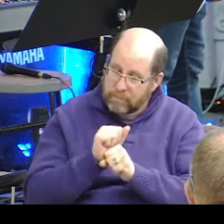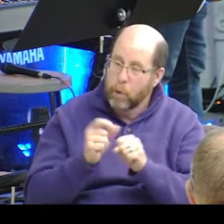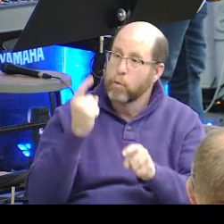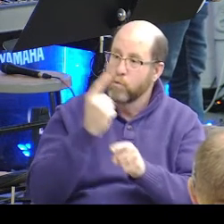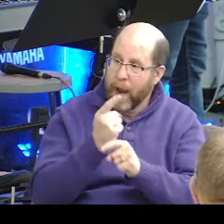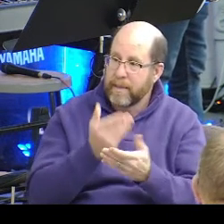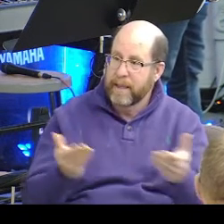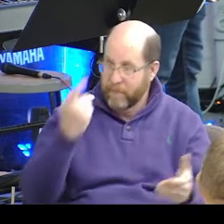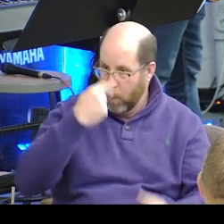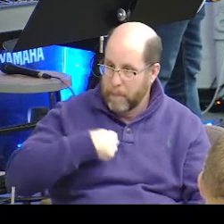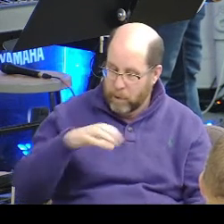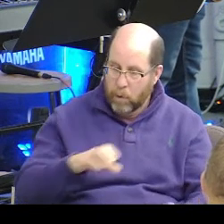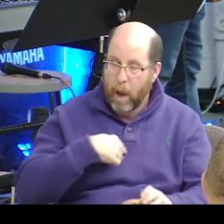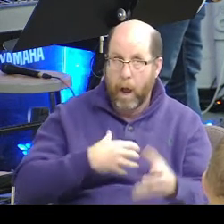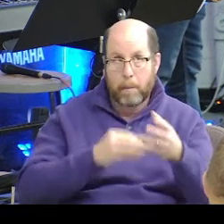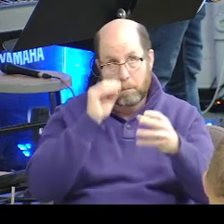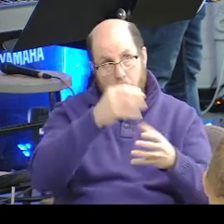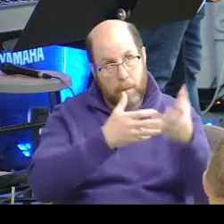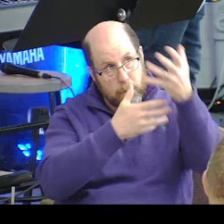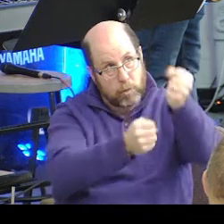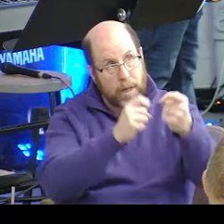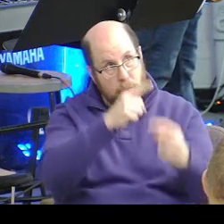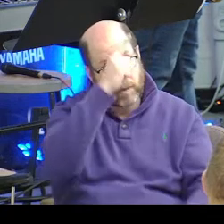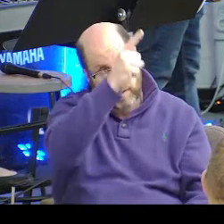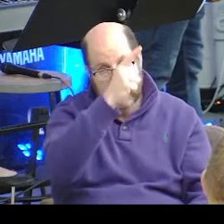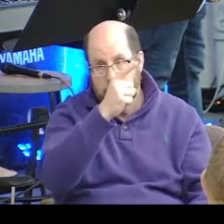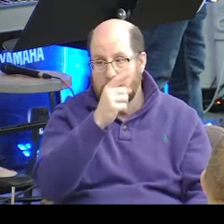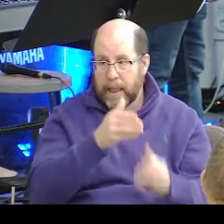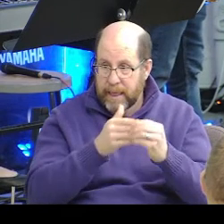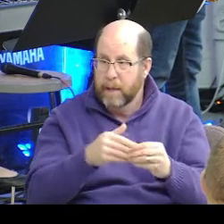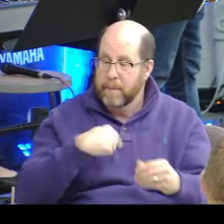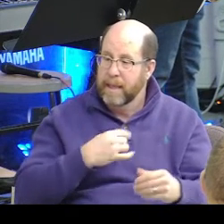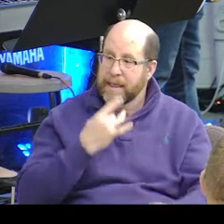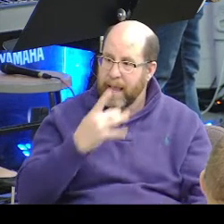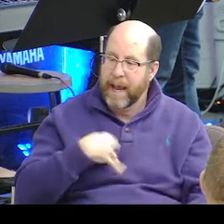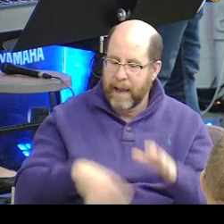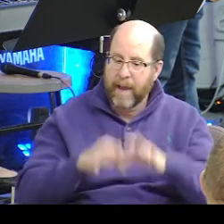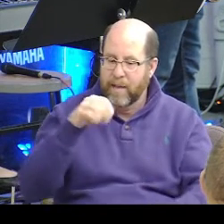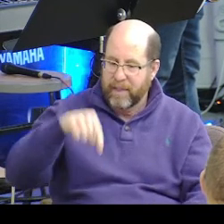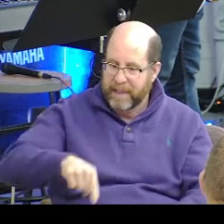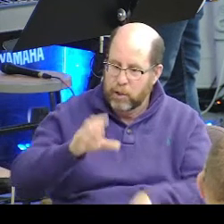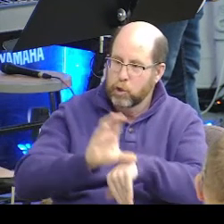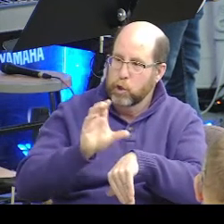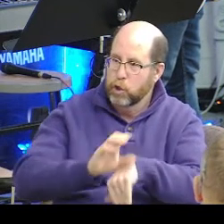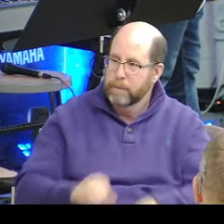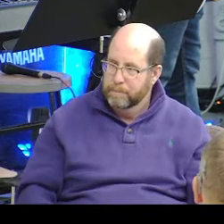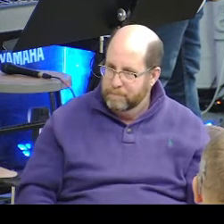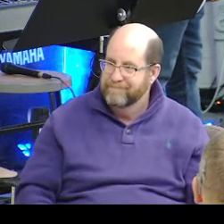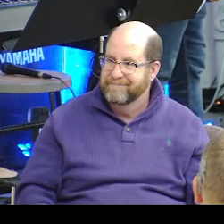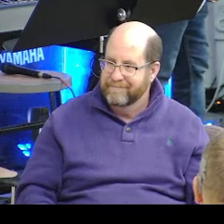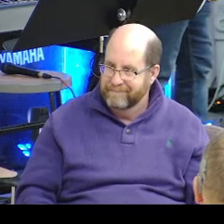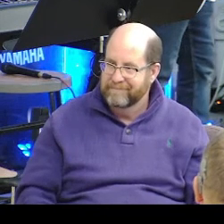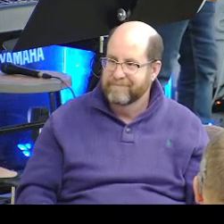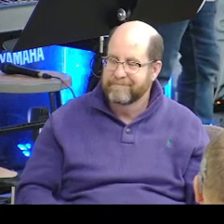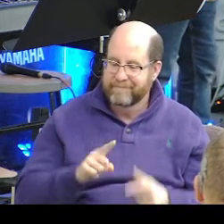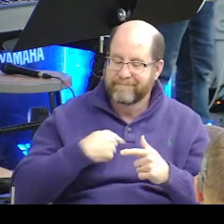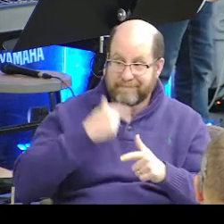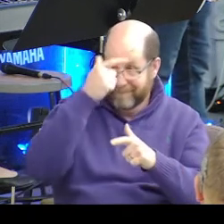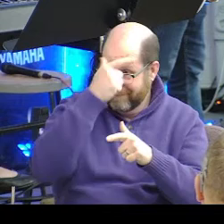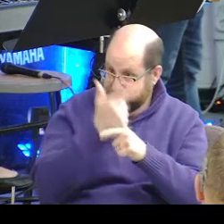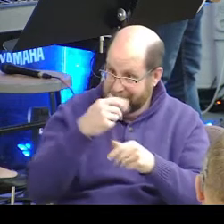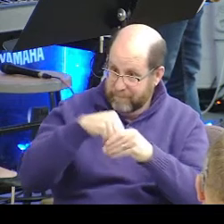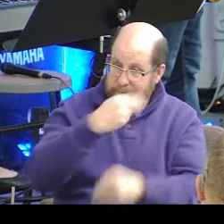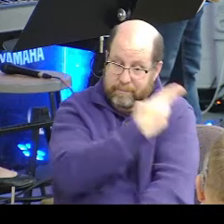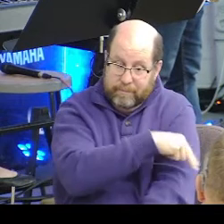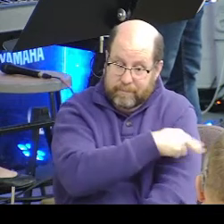for me to do. I put my trust in God to lead me into the light and I found this church. When my brother was in the